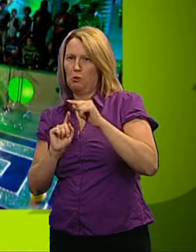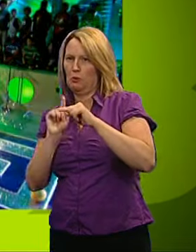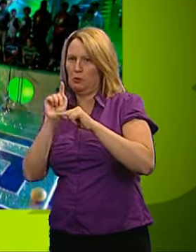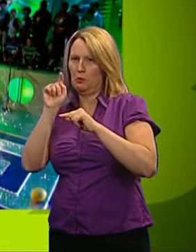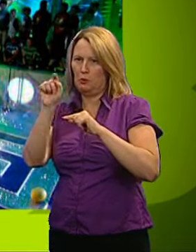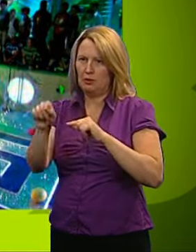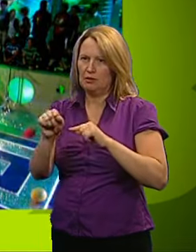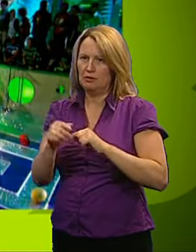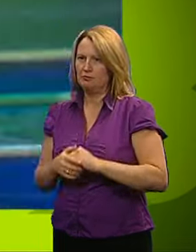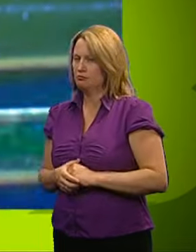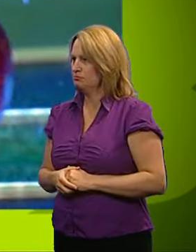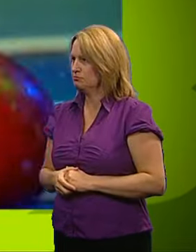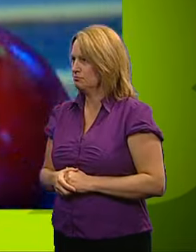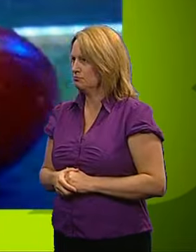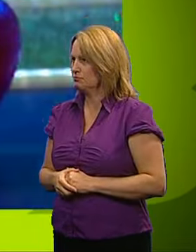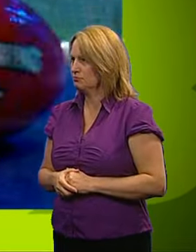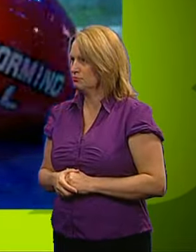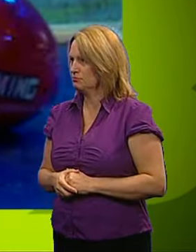But the Reds grab another.